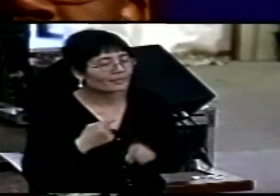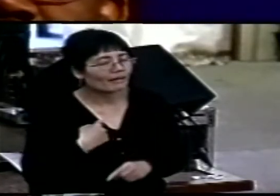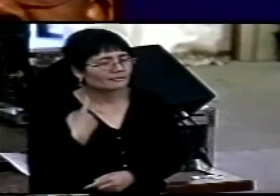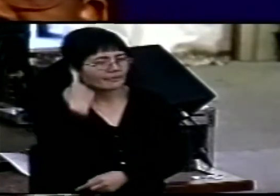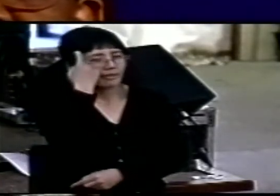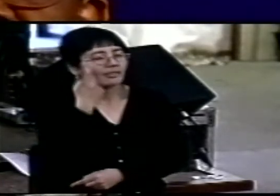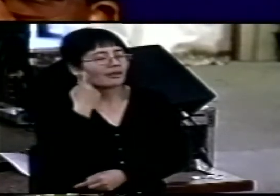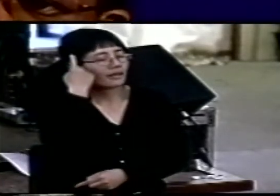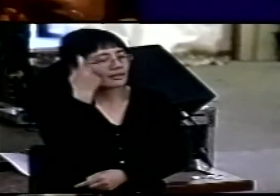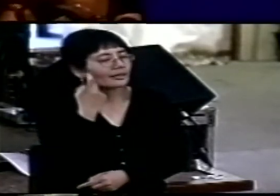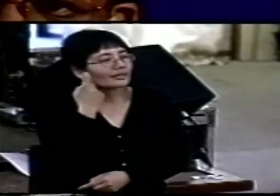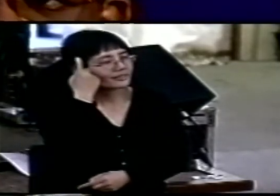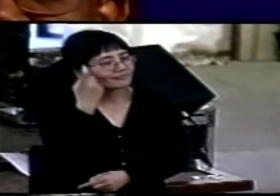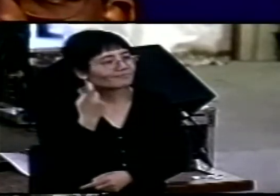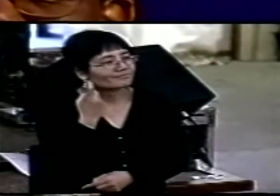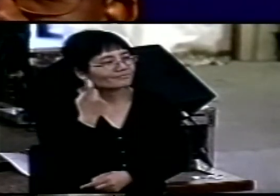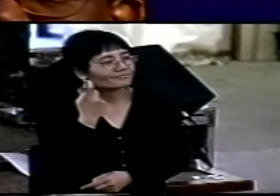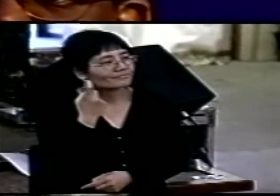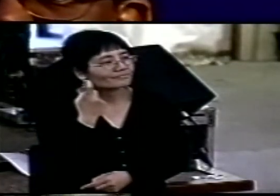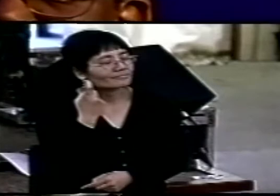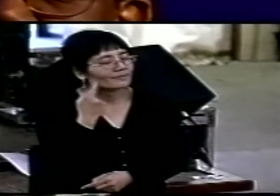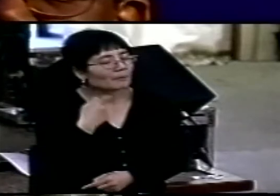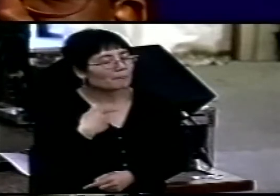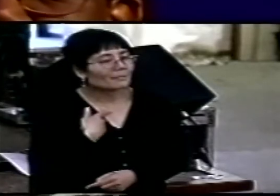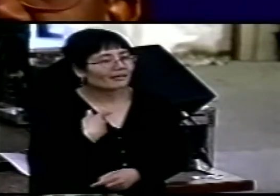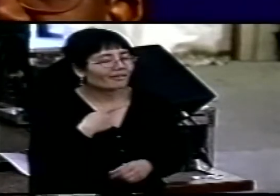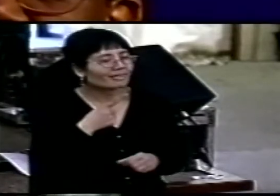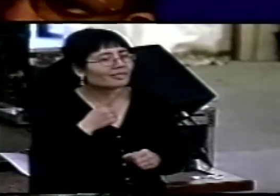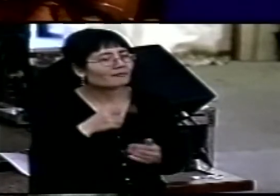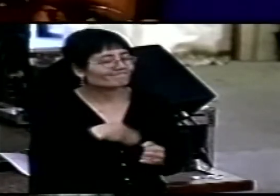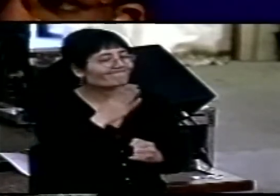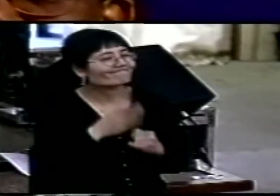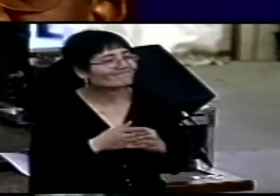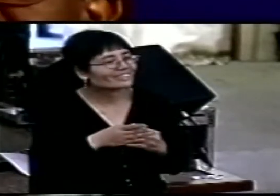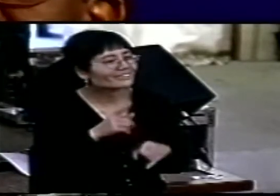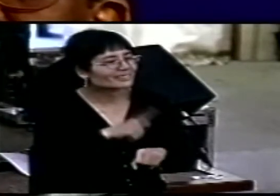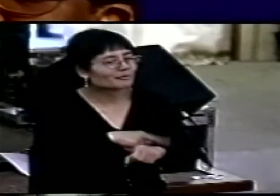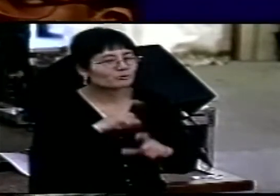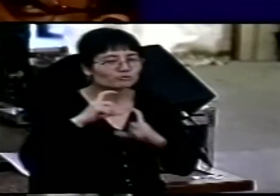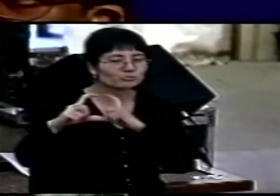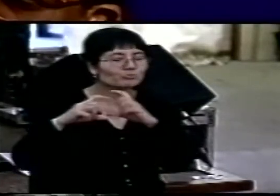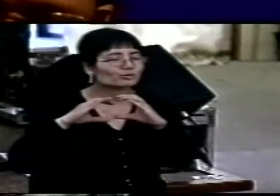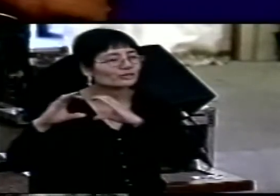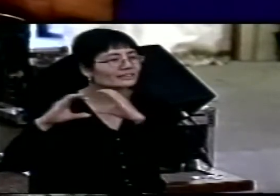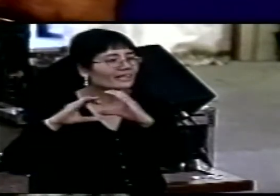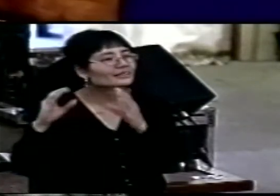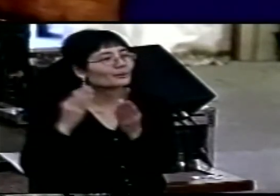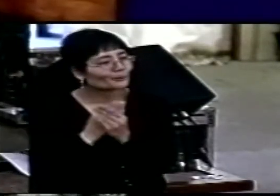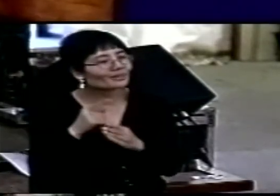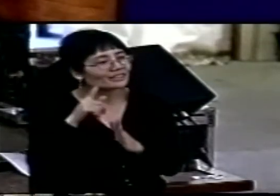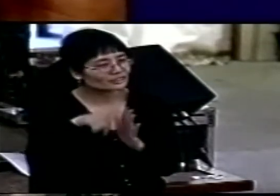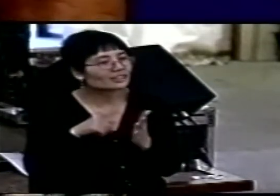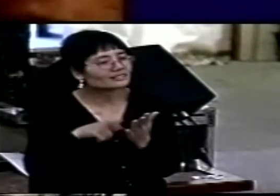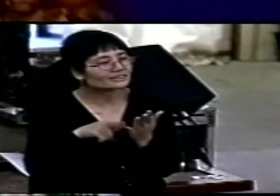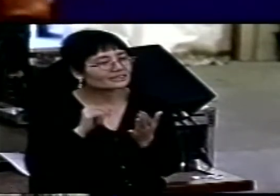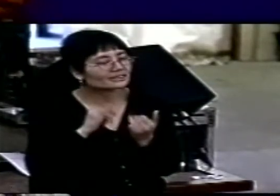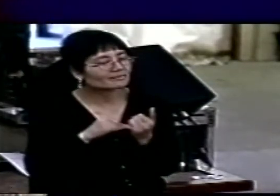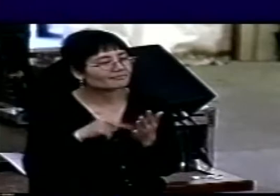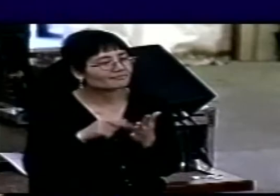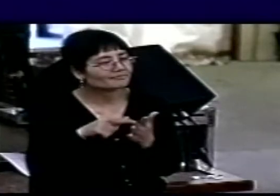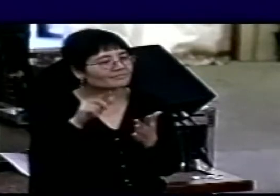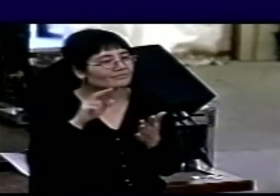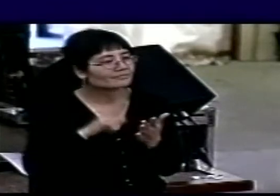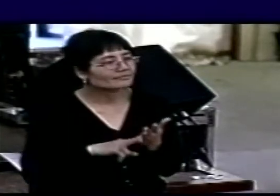was the very last communication I'd had with Justin. Well, it was a kind of a communication. What had actually happened was